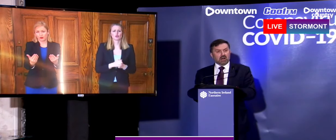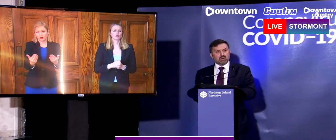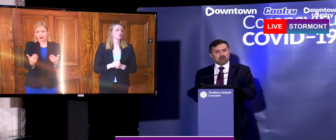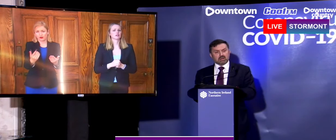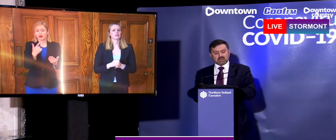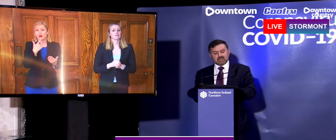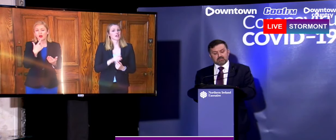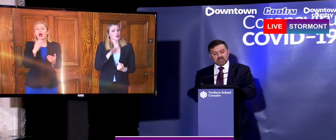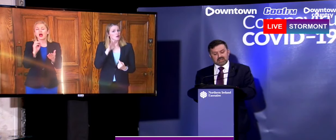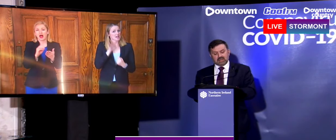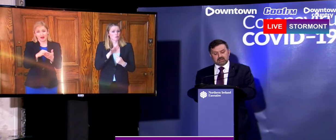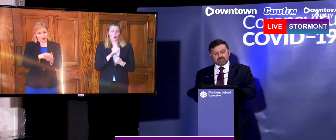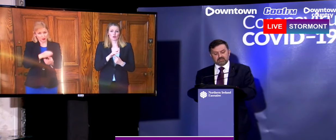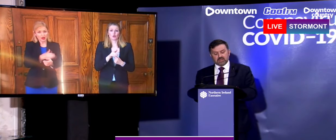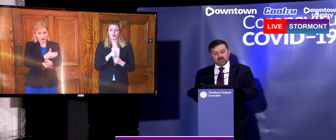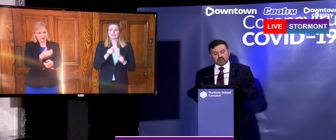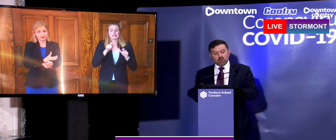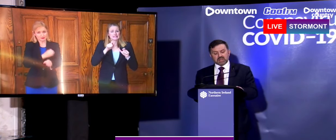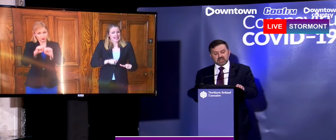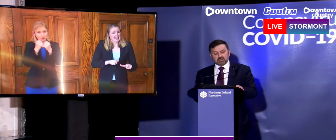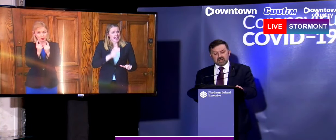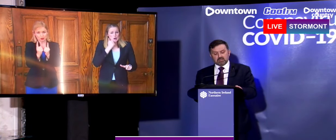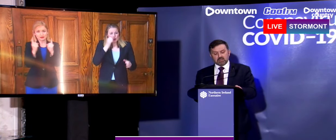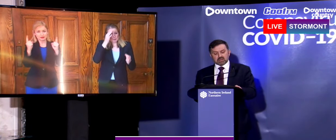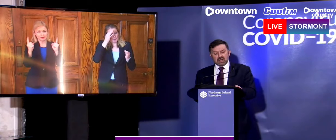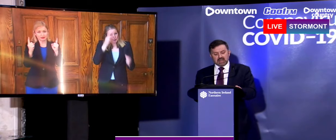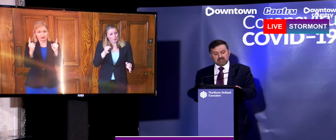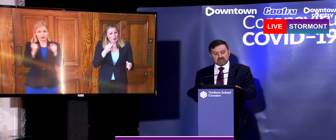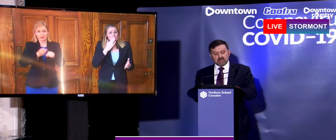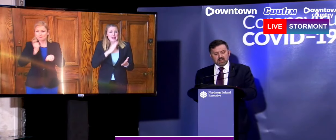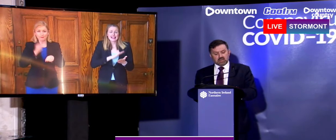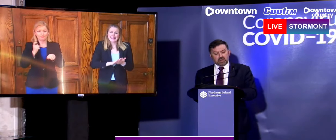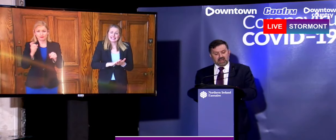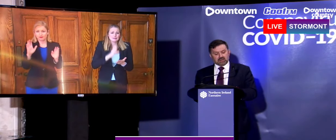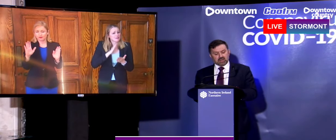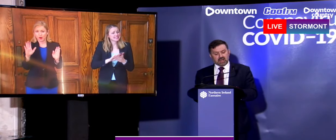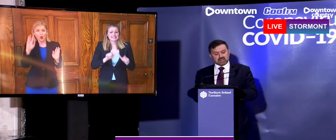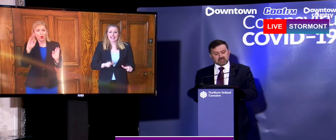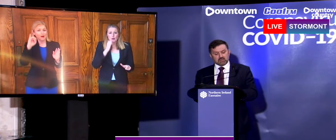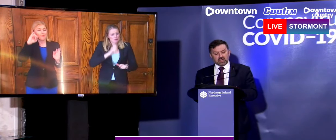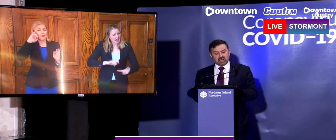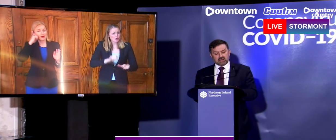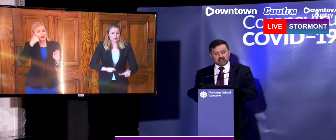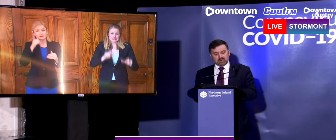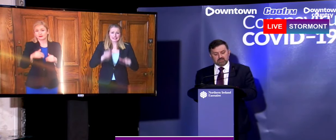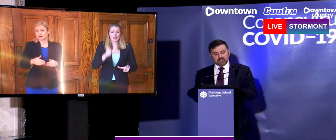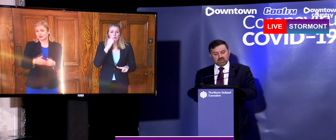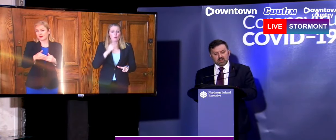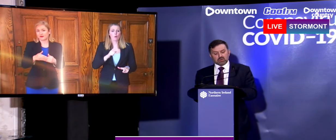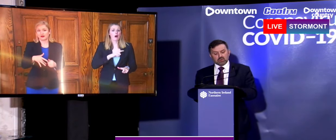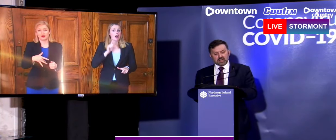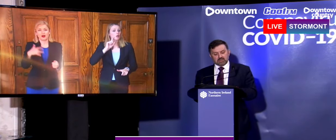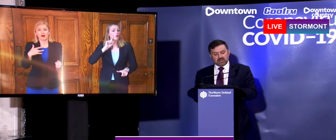are rigorously maintained. Quite simply people's lives depend on the actions that we take now.